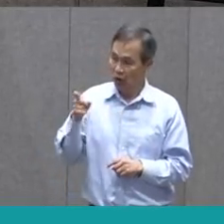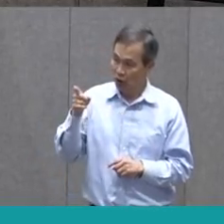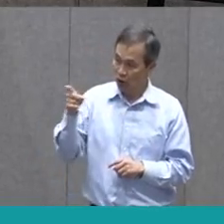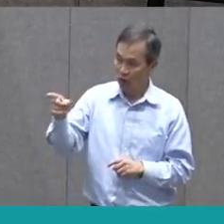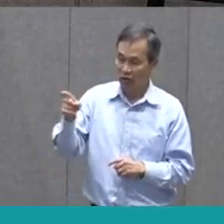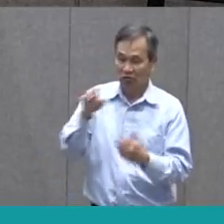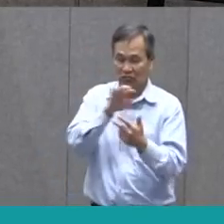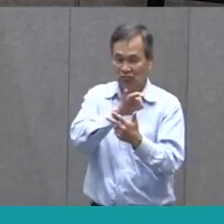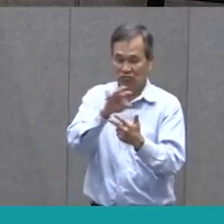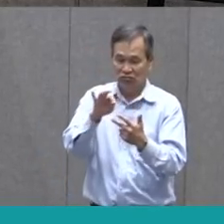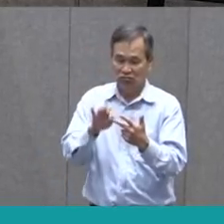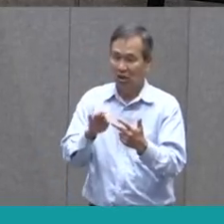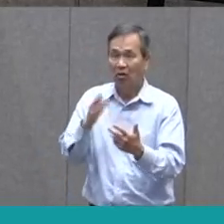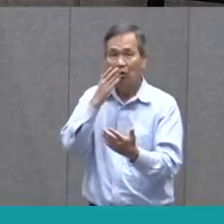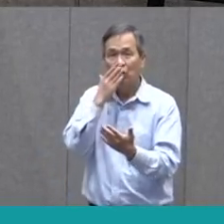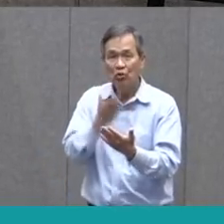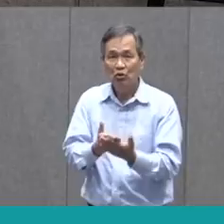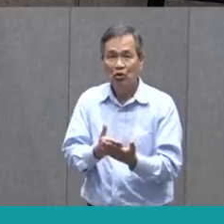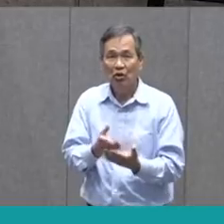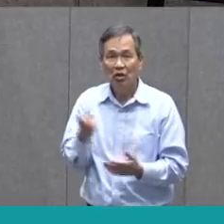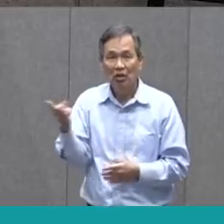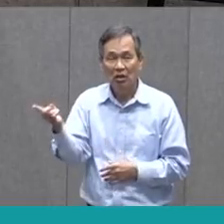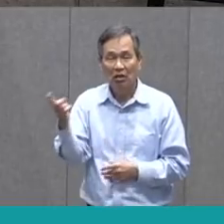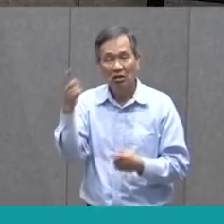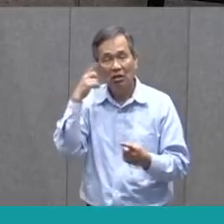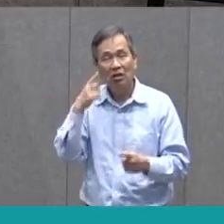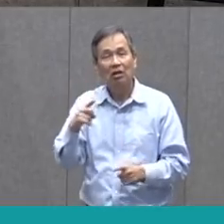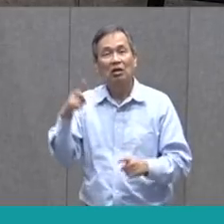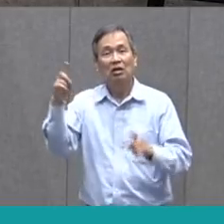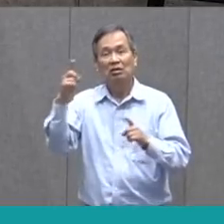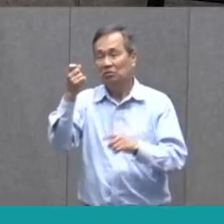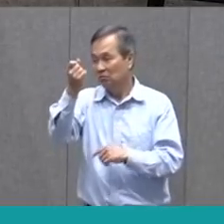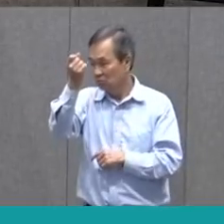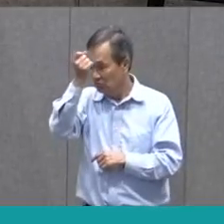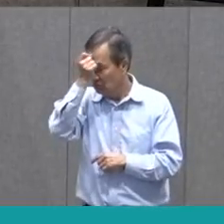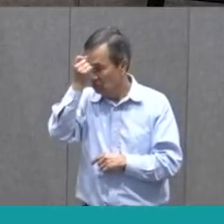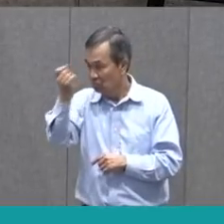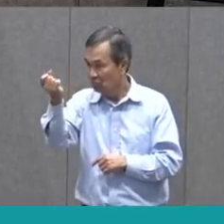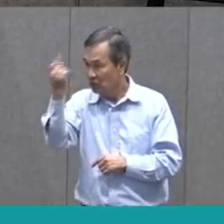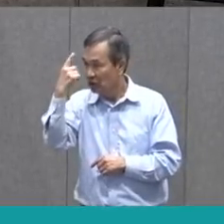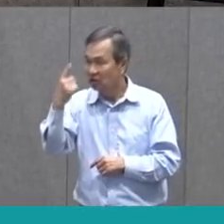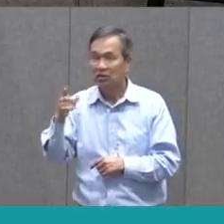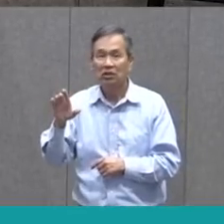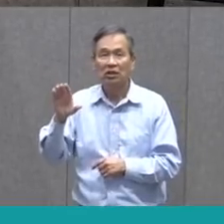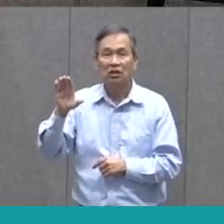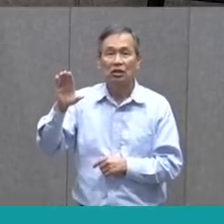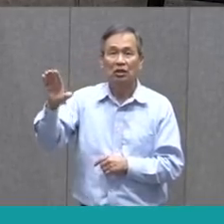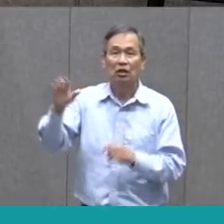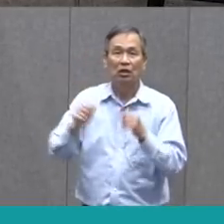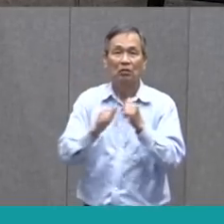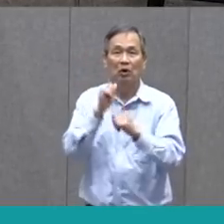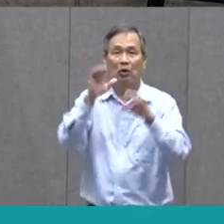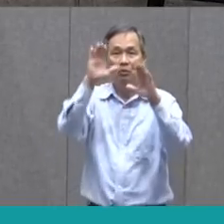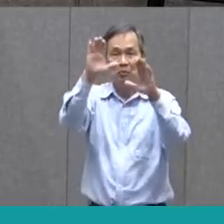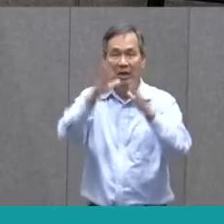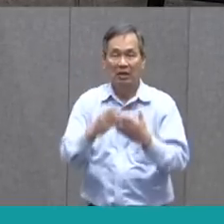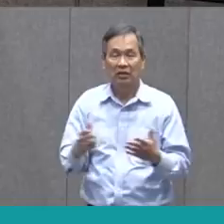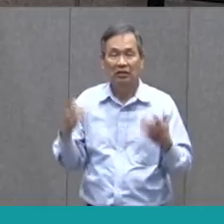really well because she was able to realize her most magnificent thing.